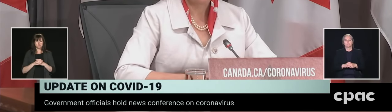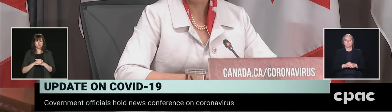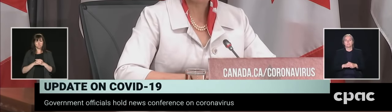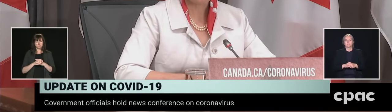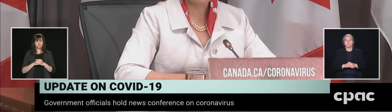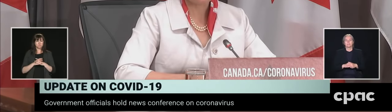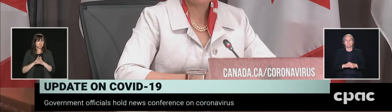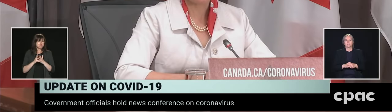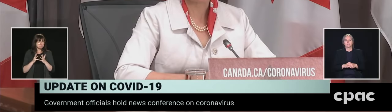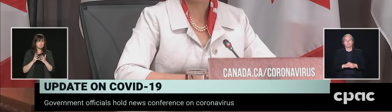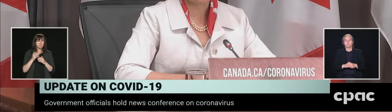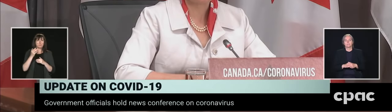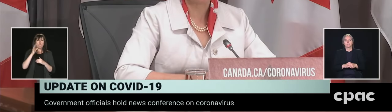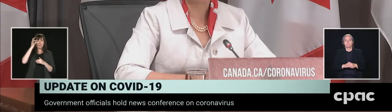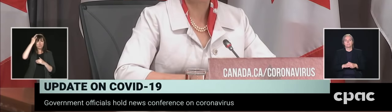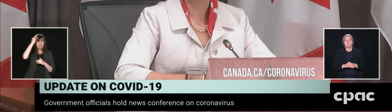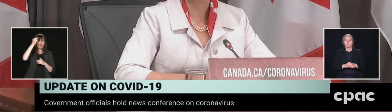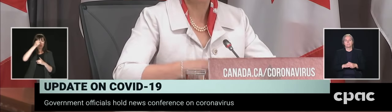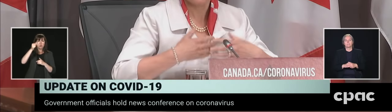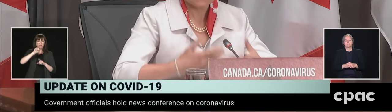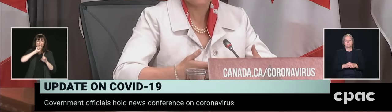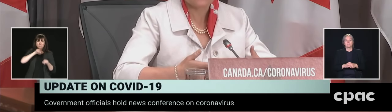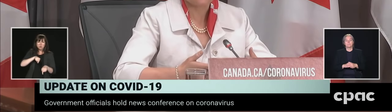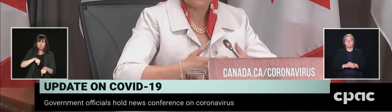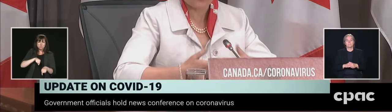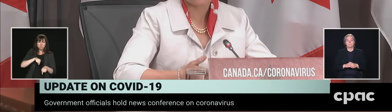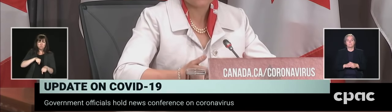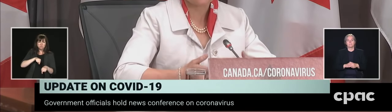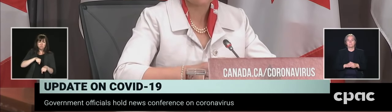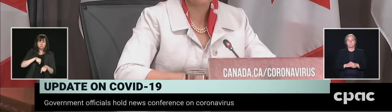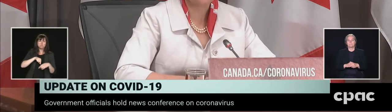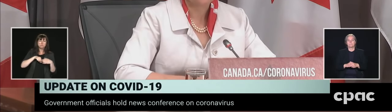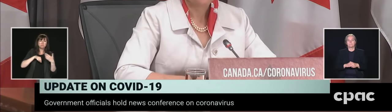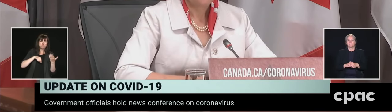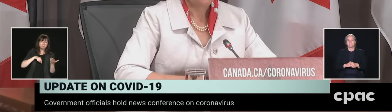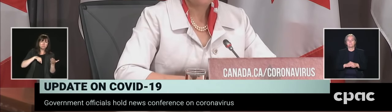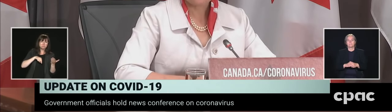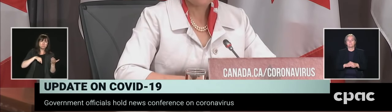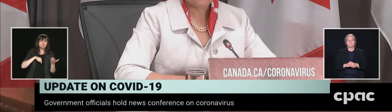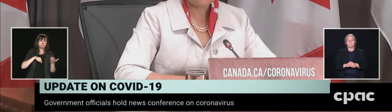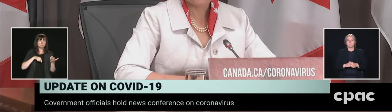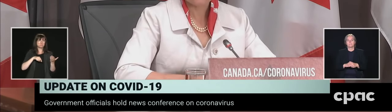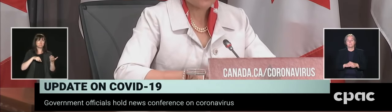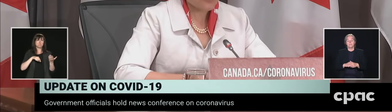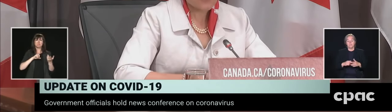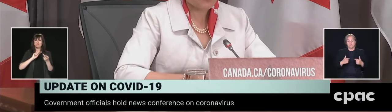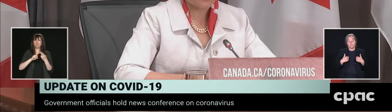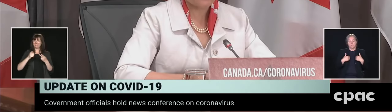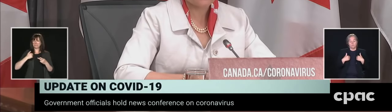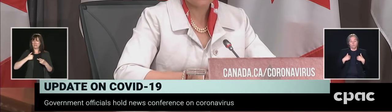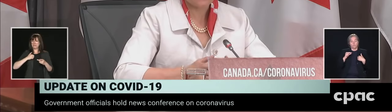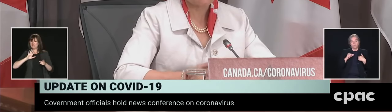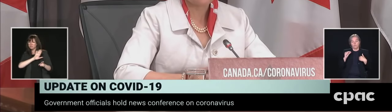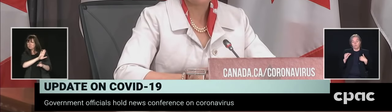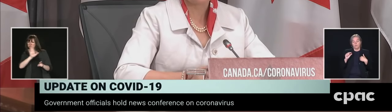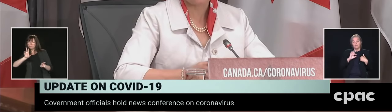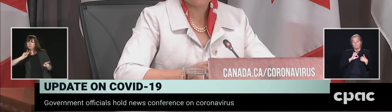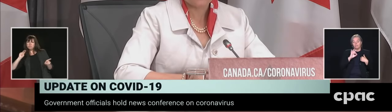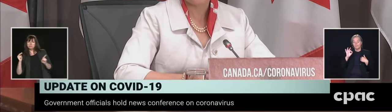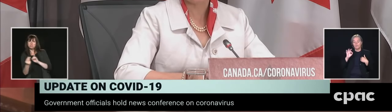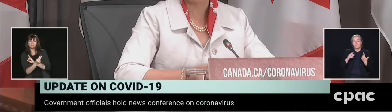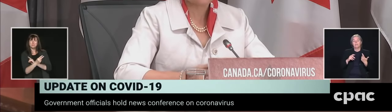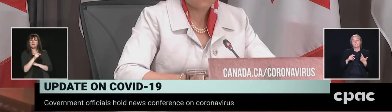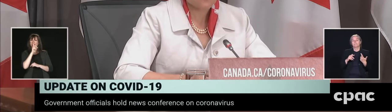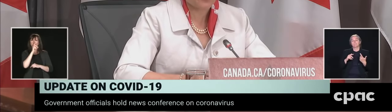and to the response of Canadians across the country, I think Canadians are so smart and they